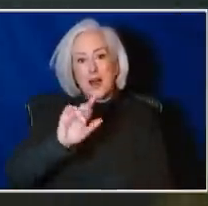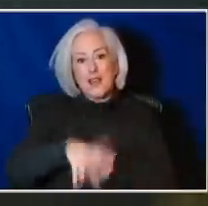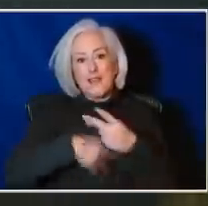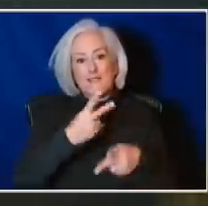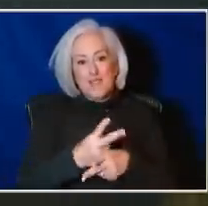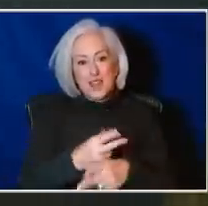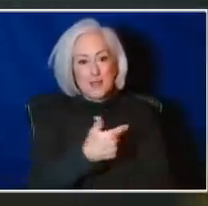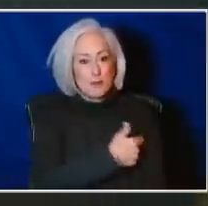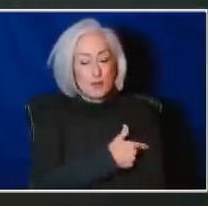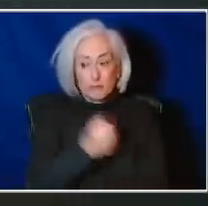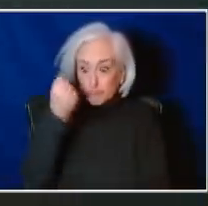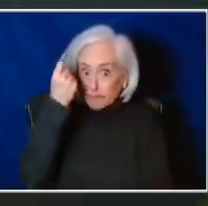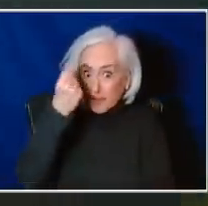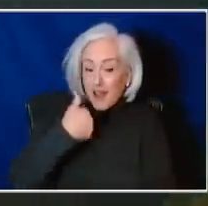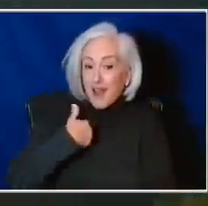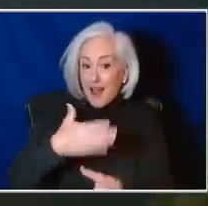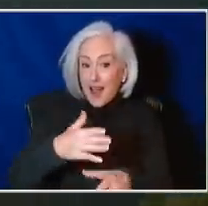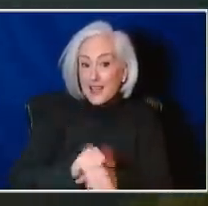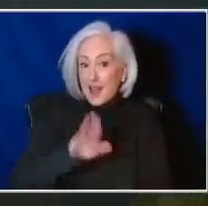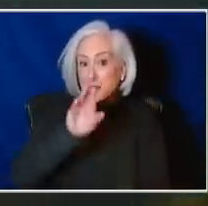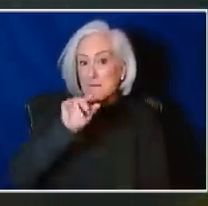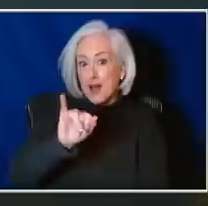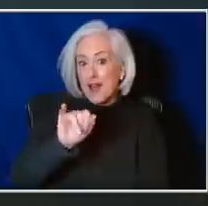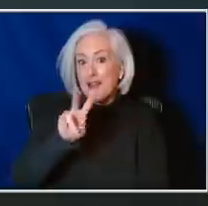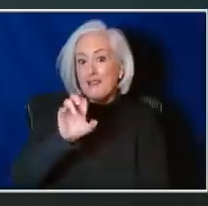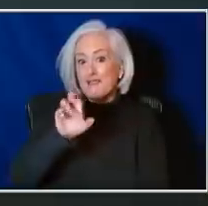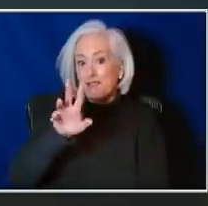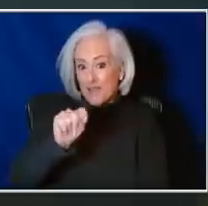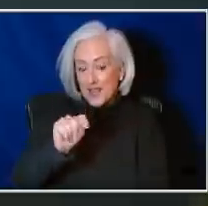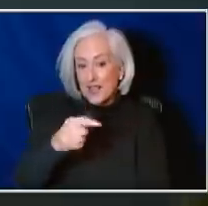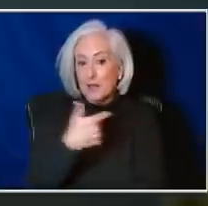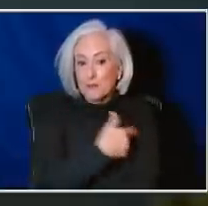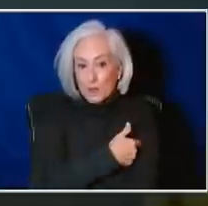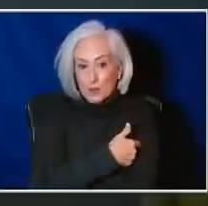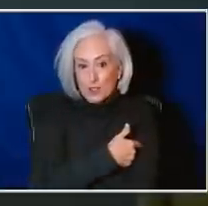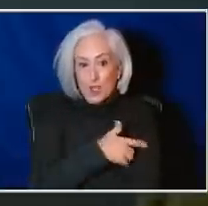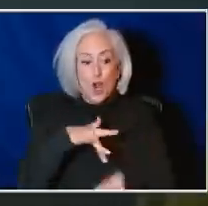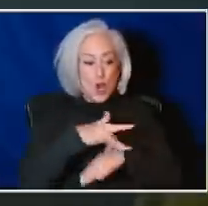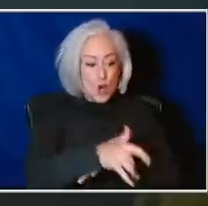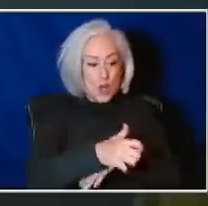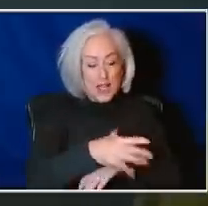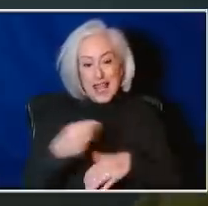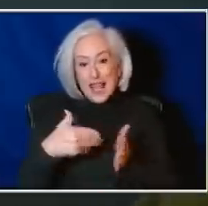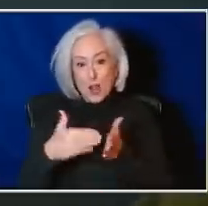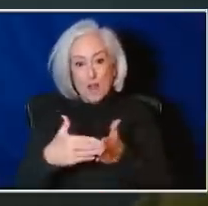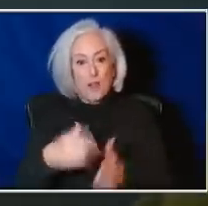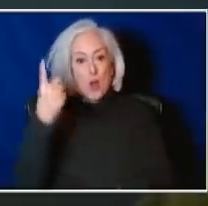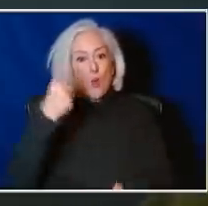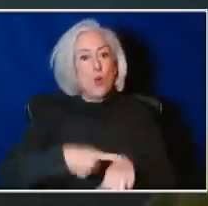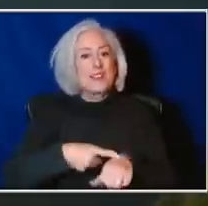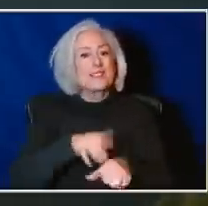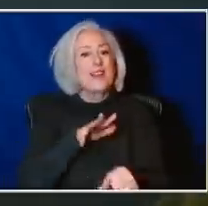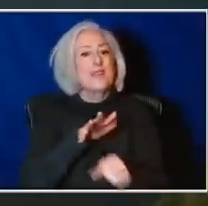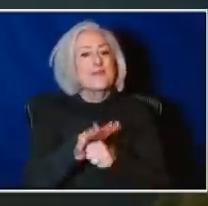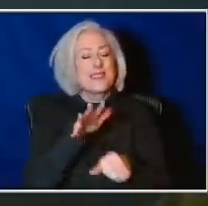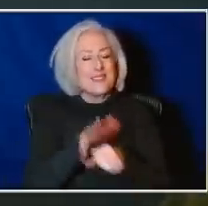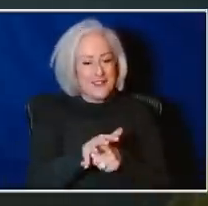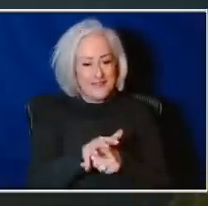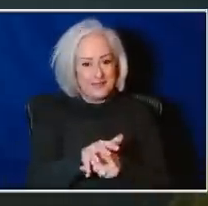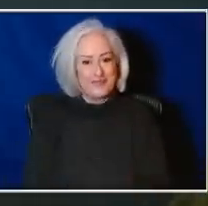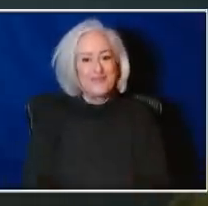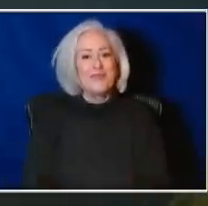I got my bivalent booster. I would like to say early and often, but just once does suffice. Today, we're pleased to welcome